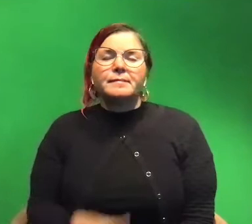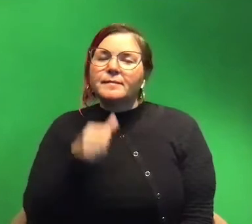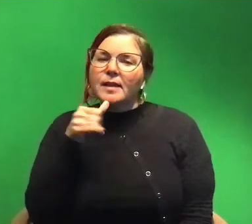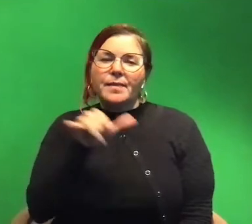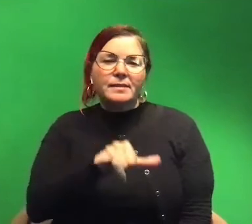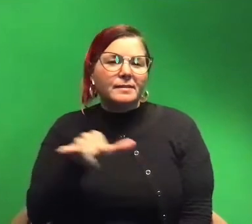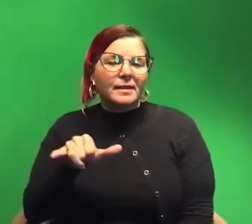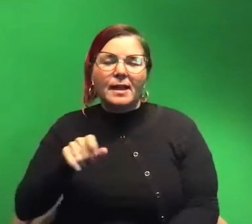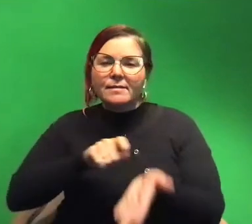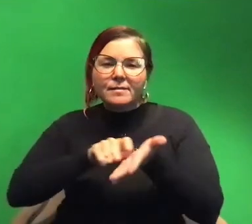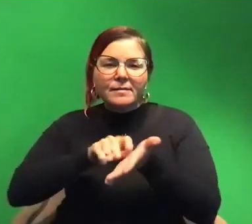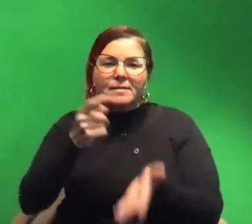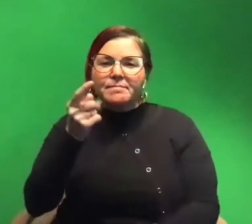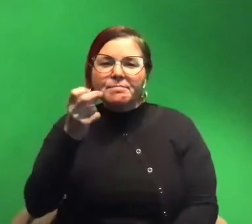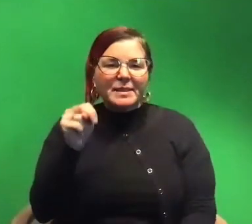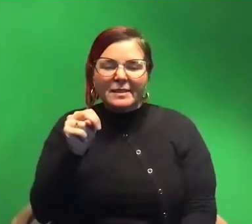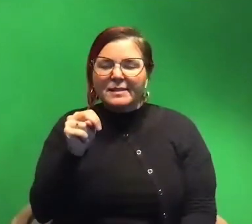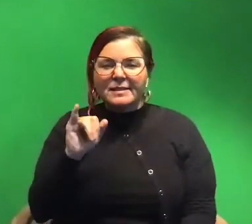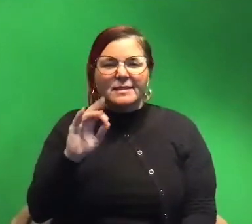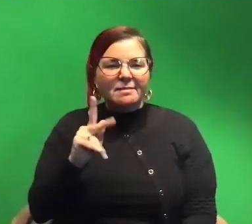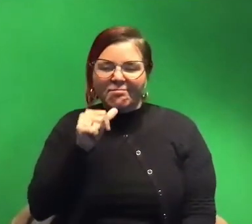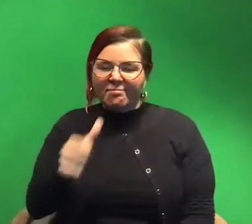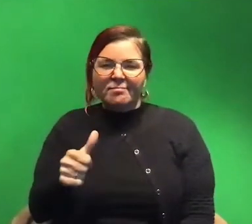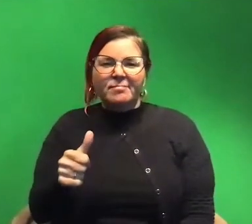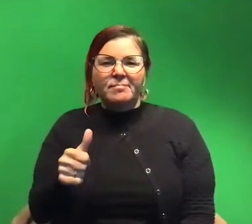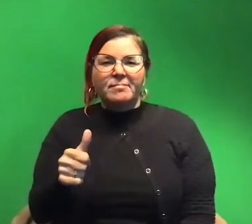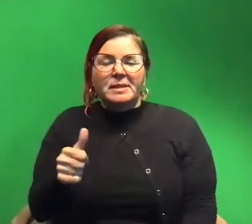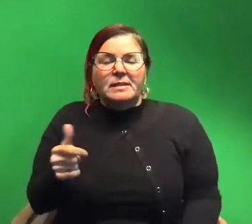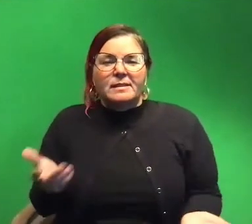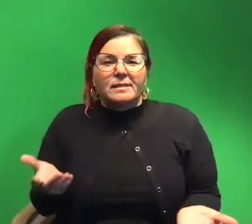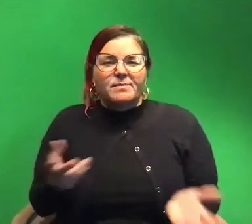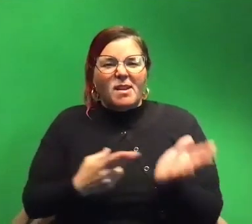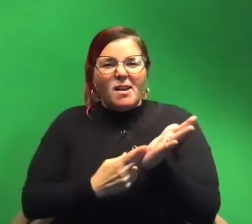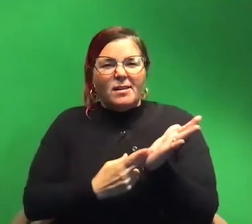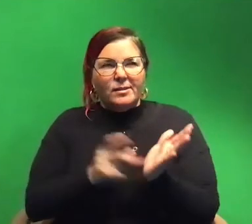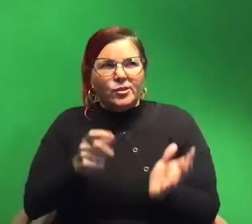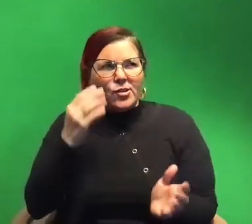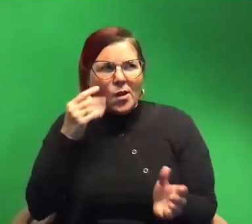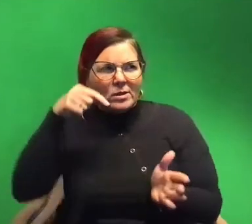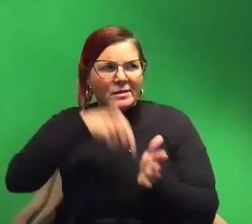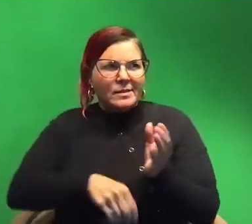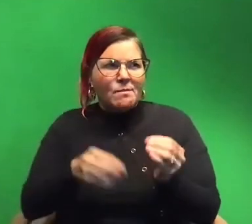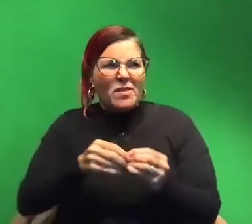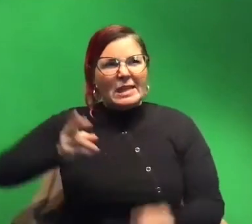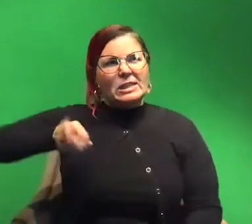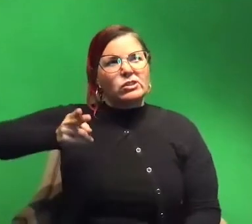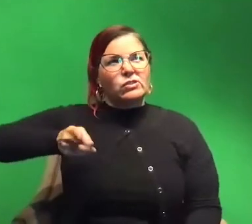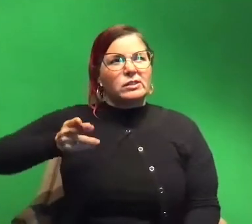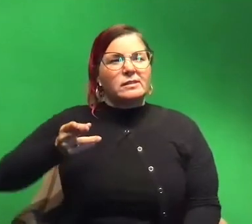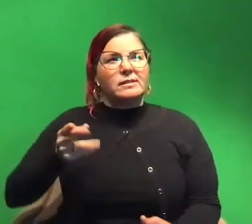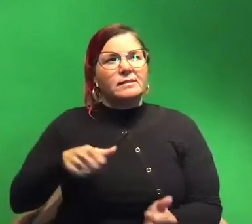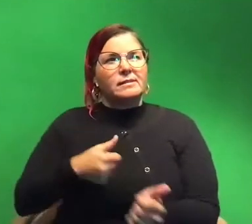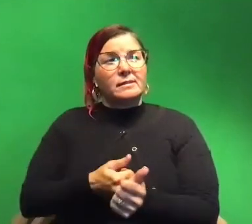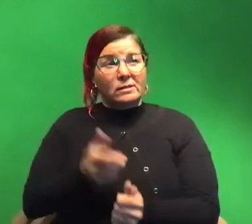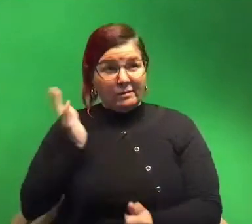ink in a Bic pen but I I honestly like I should know this is the history. Was squid ink